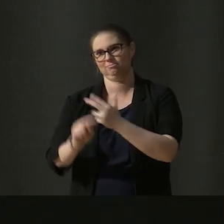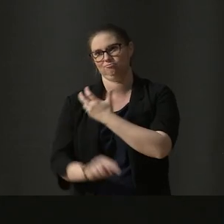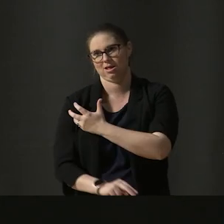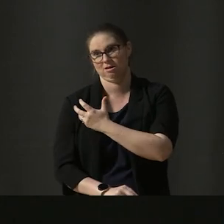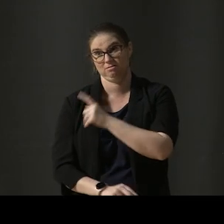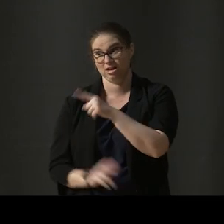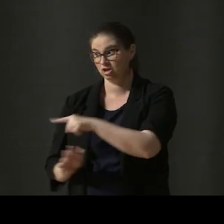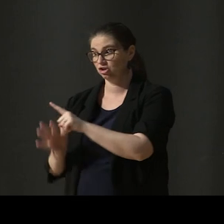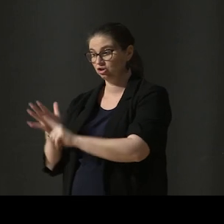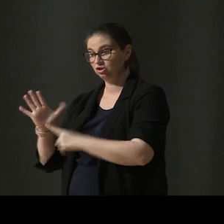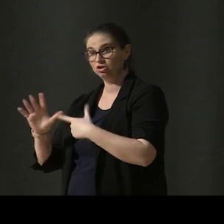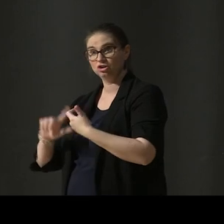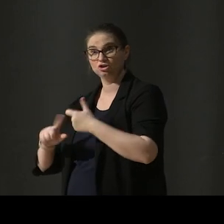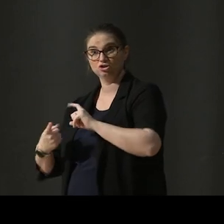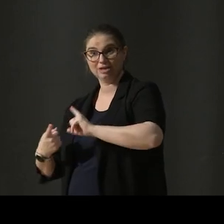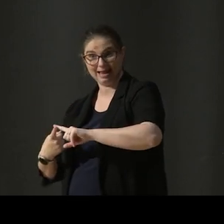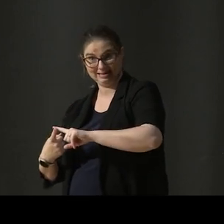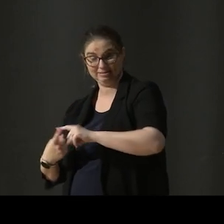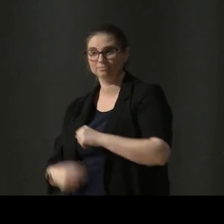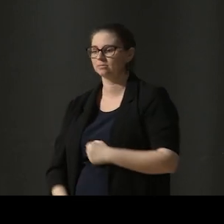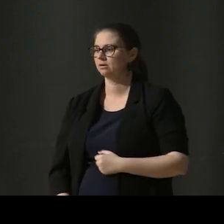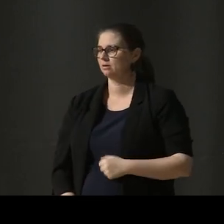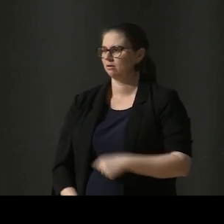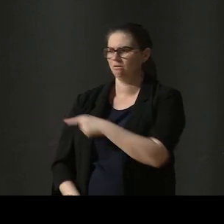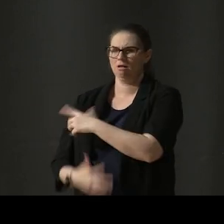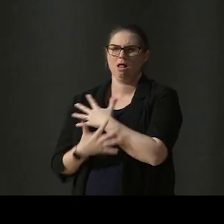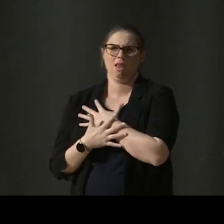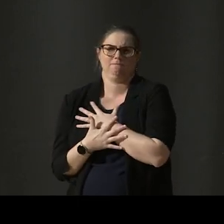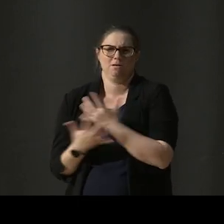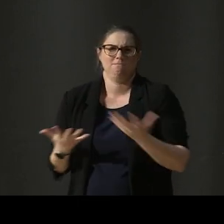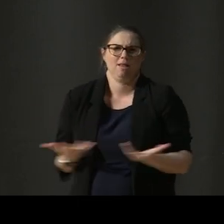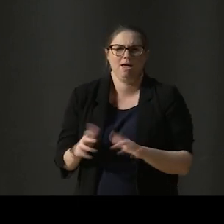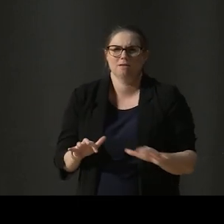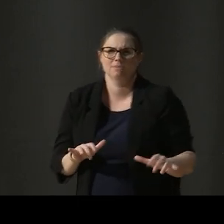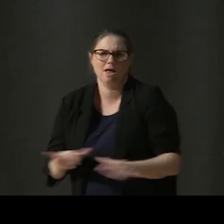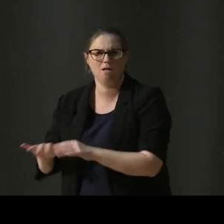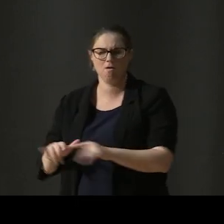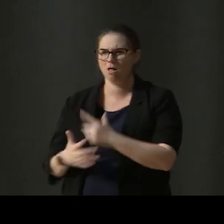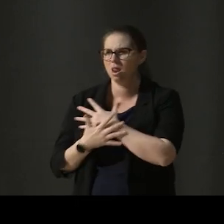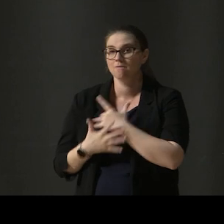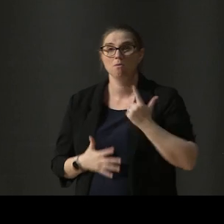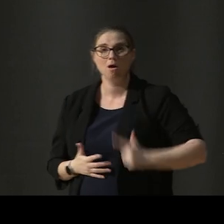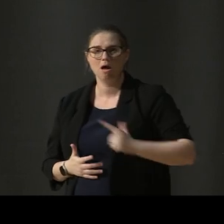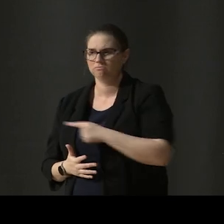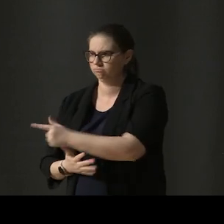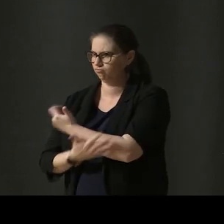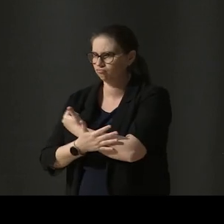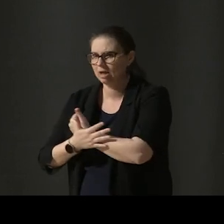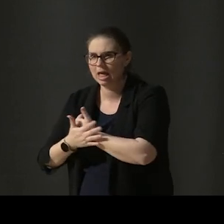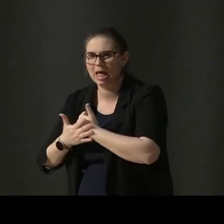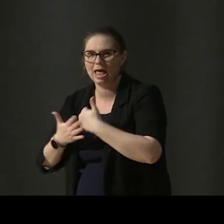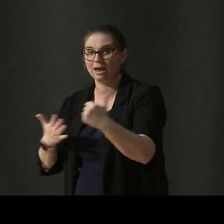Jake, on the other hand, oh, Jake loves playing piano. This is evident in his dedication towards regular and